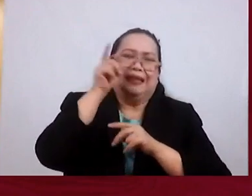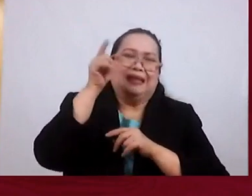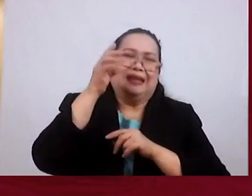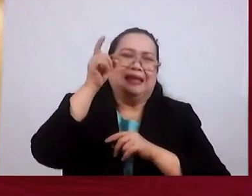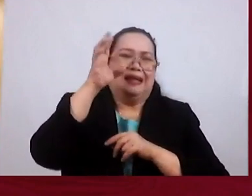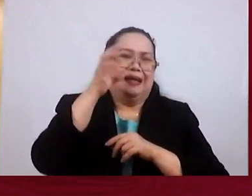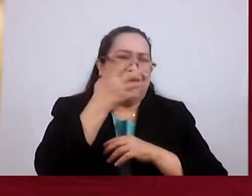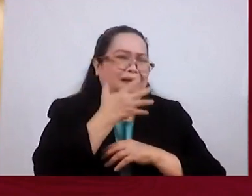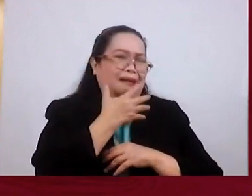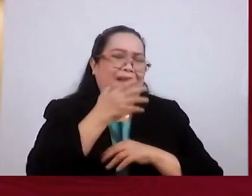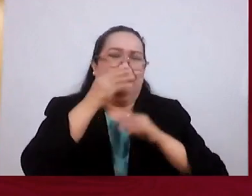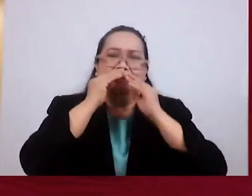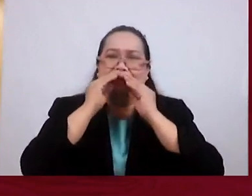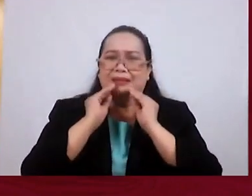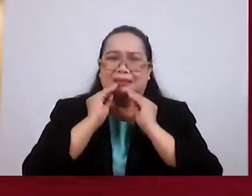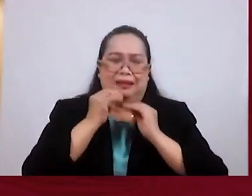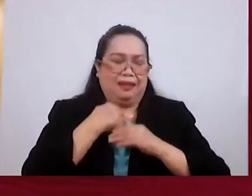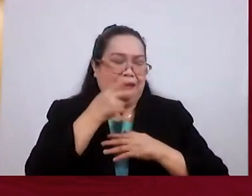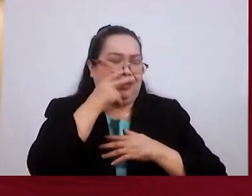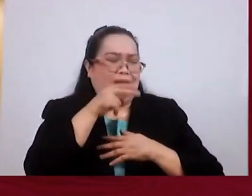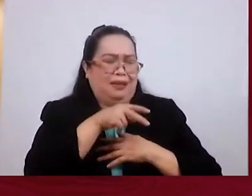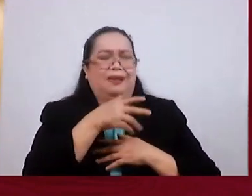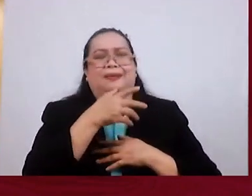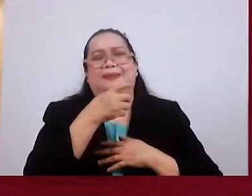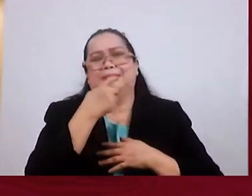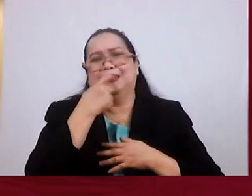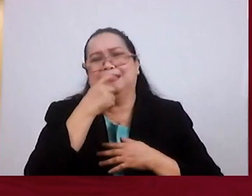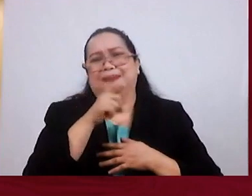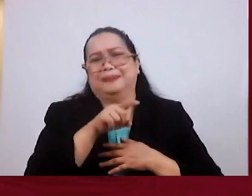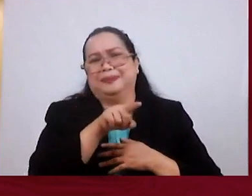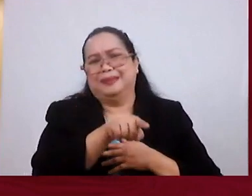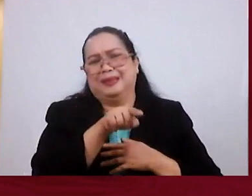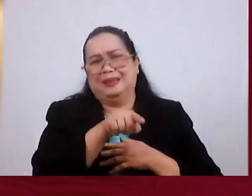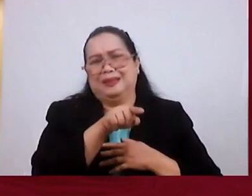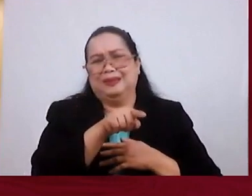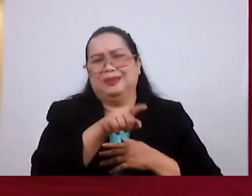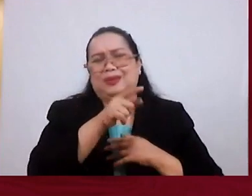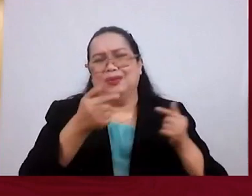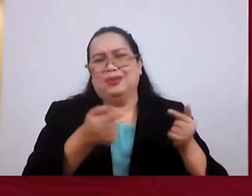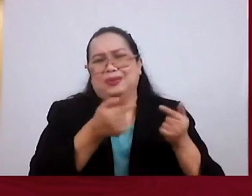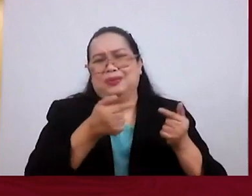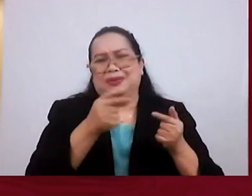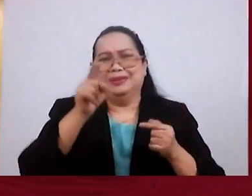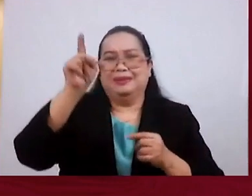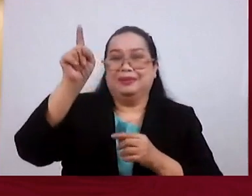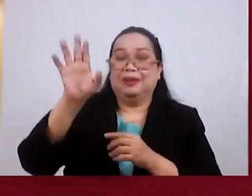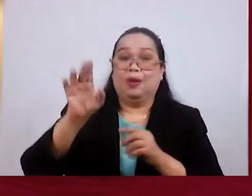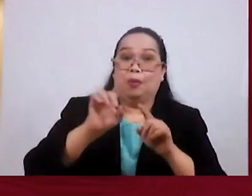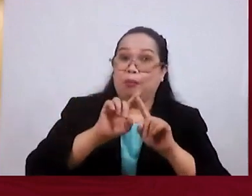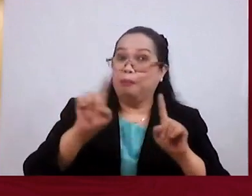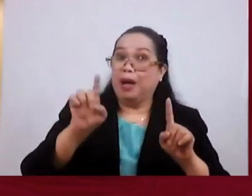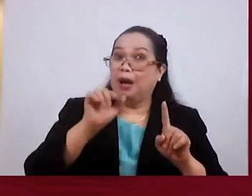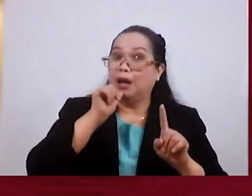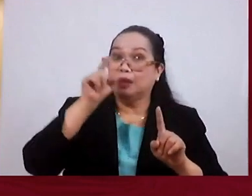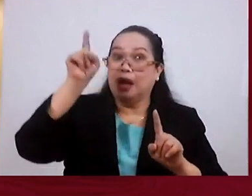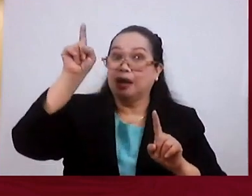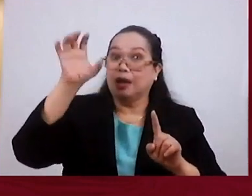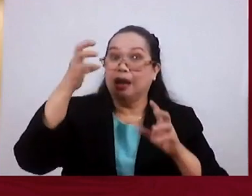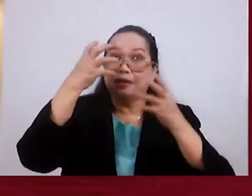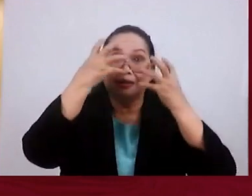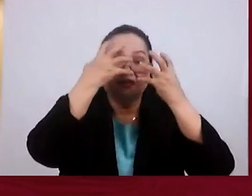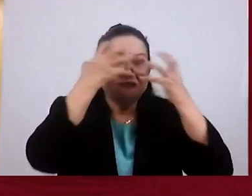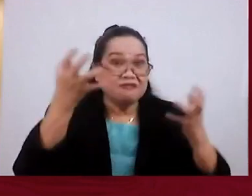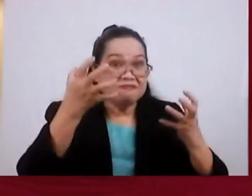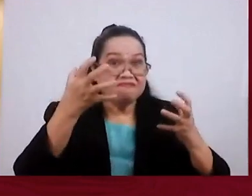Of God God might be displeased With us When we as believers Sin against Him But not the wrath Of God